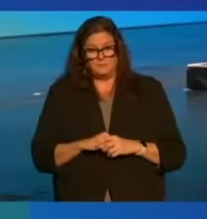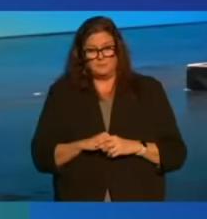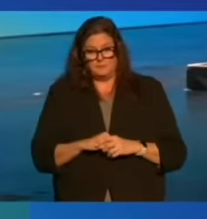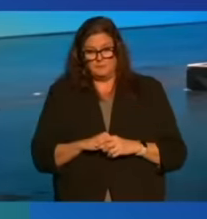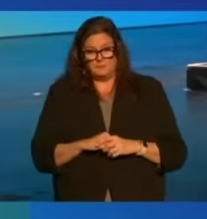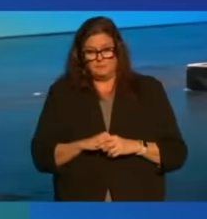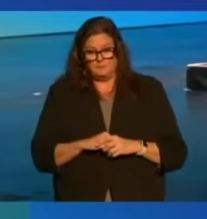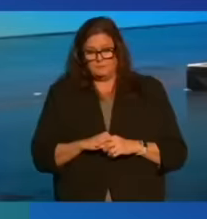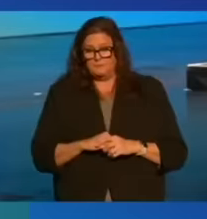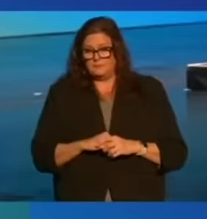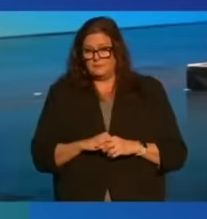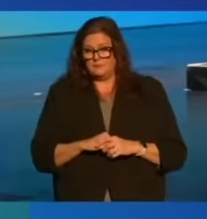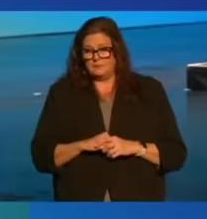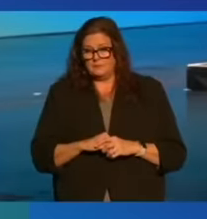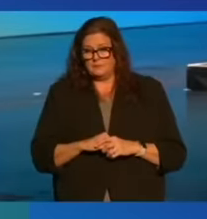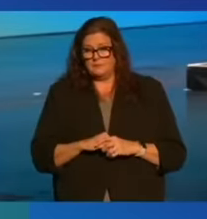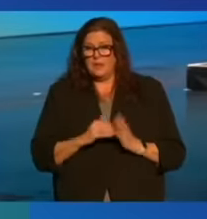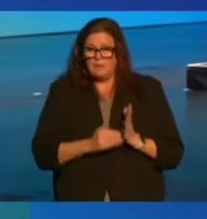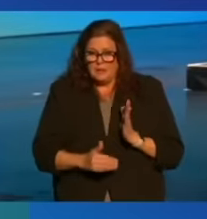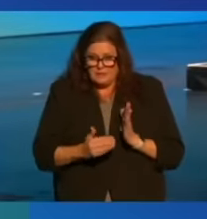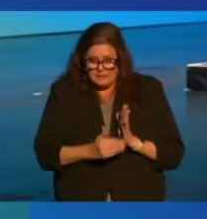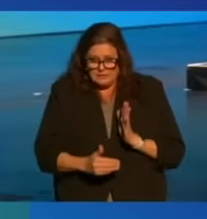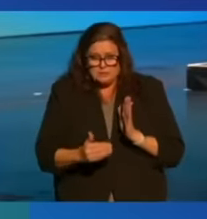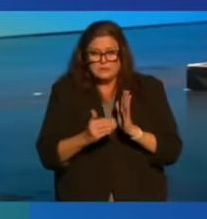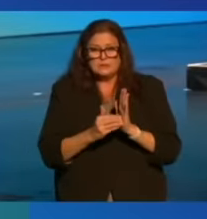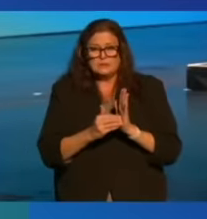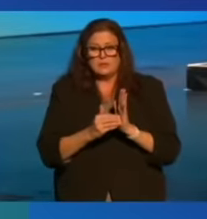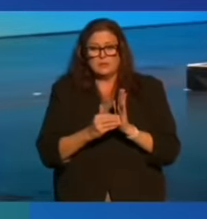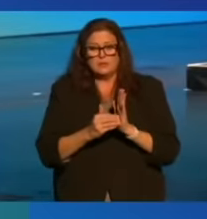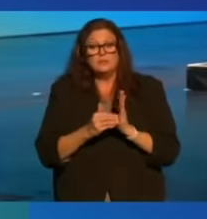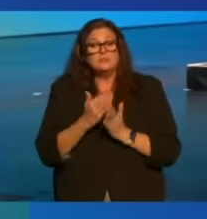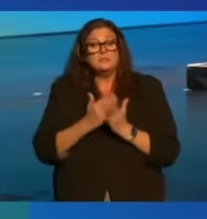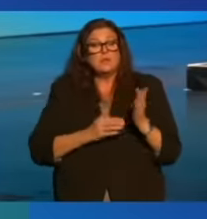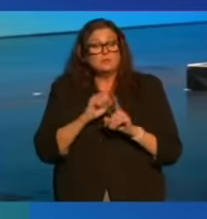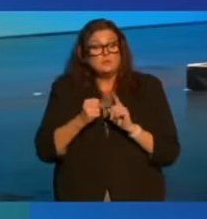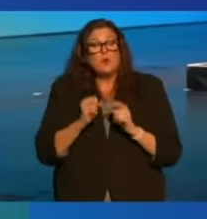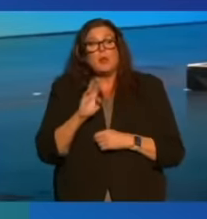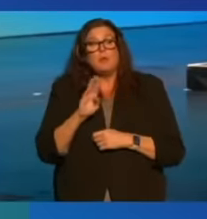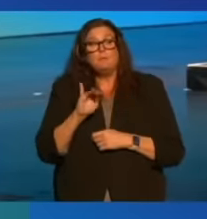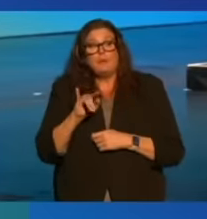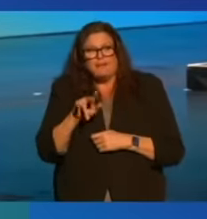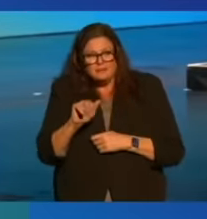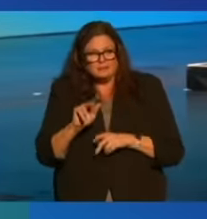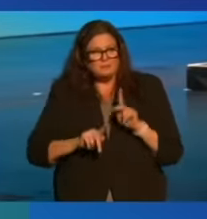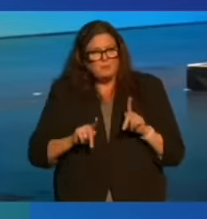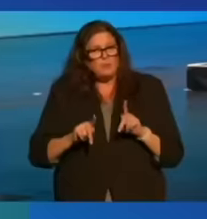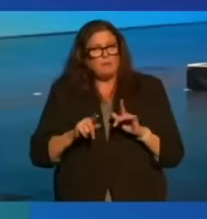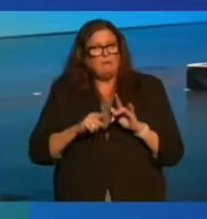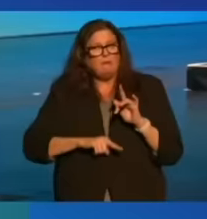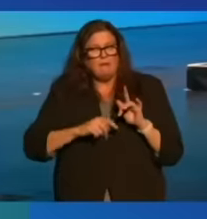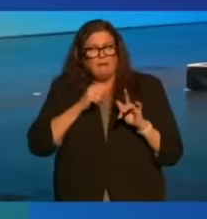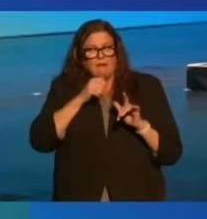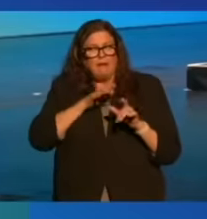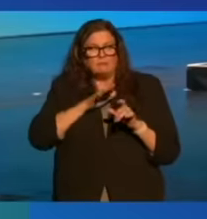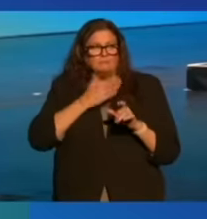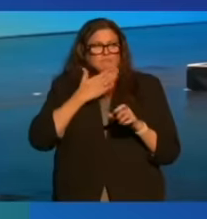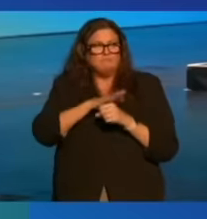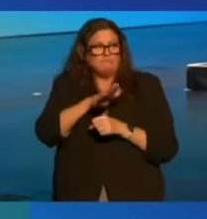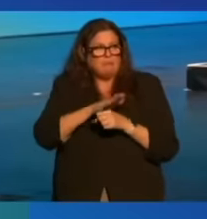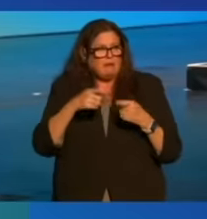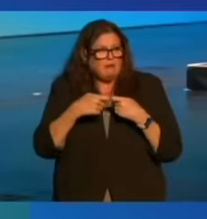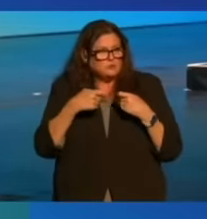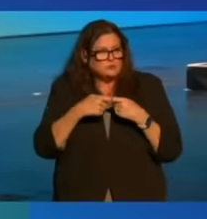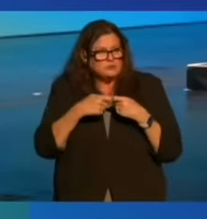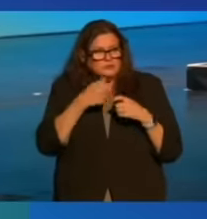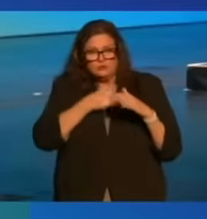there are millions, in some cases billions of people who still lack reliable electricity, adequate